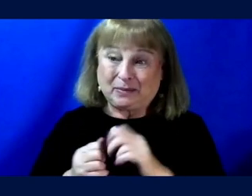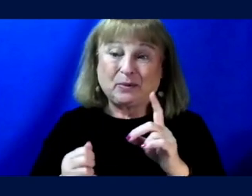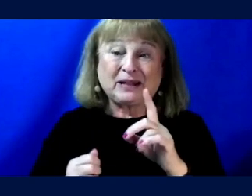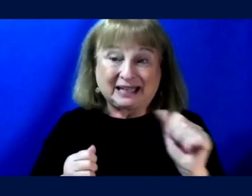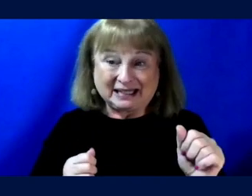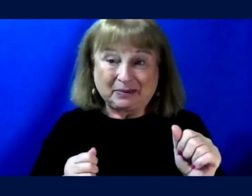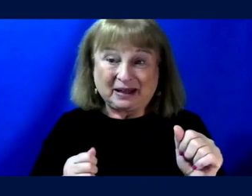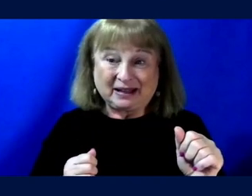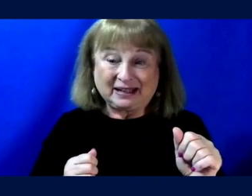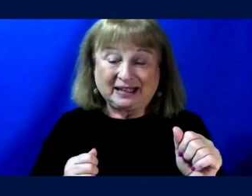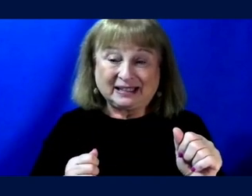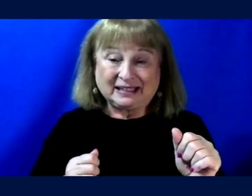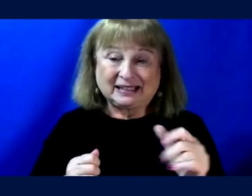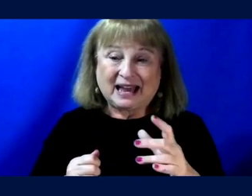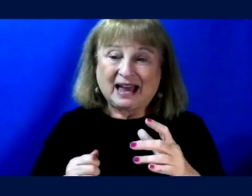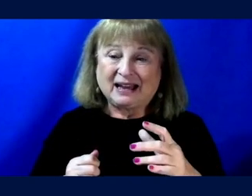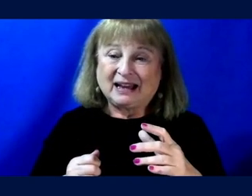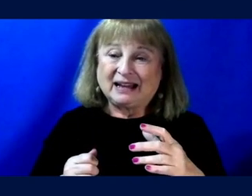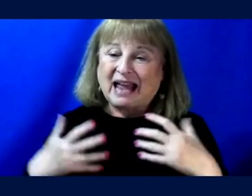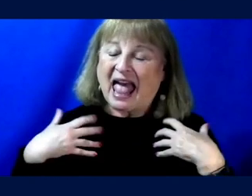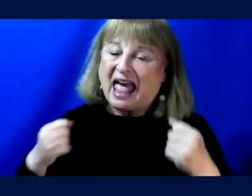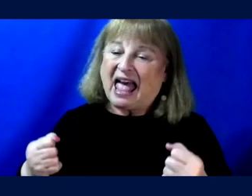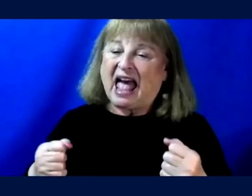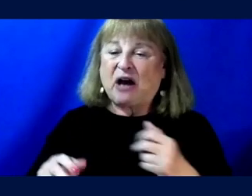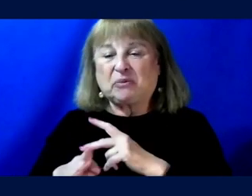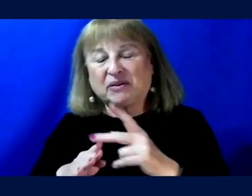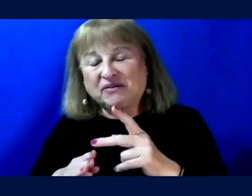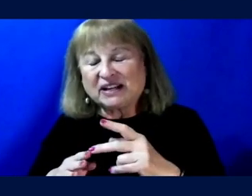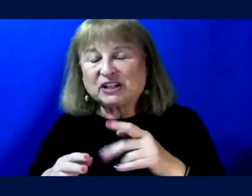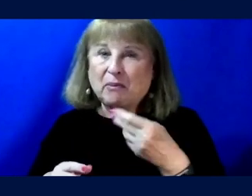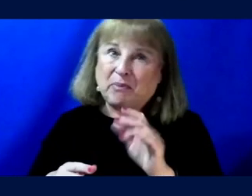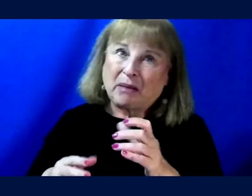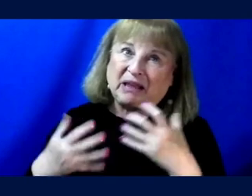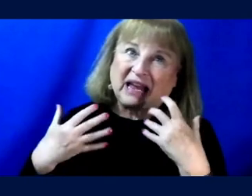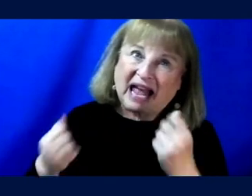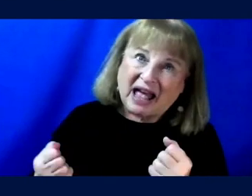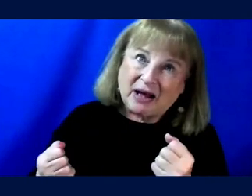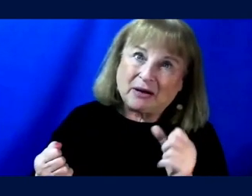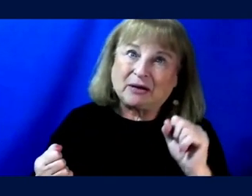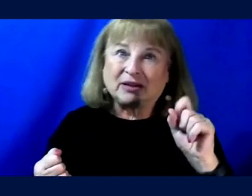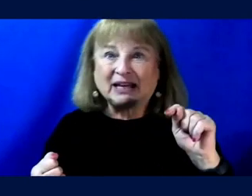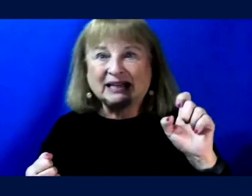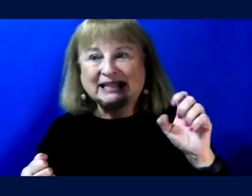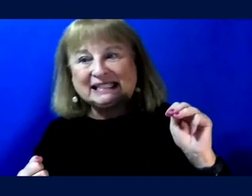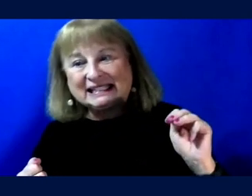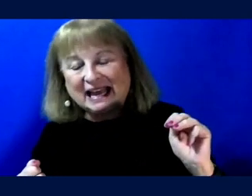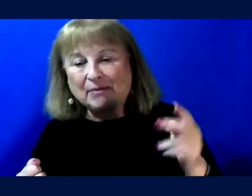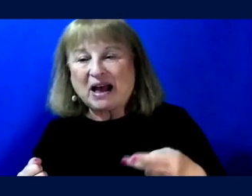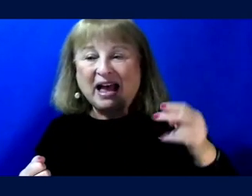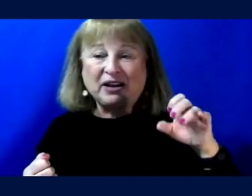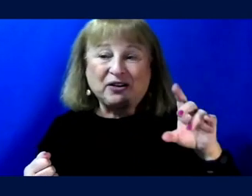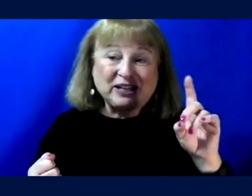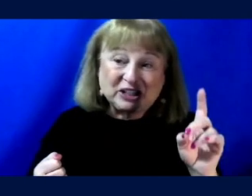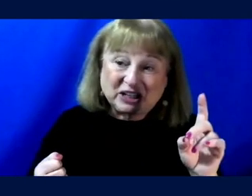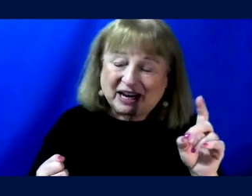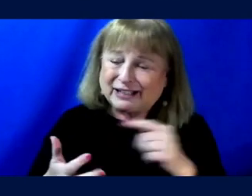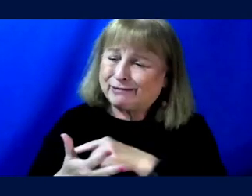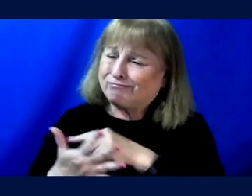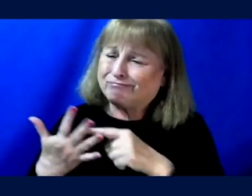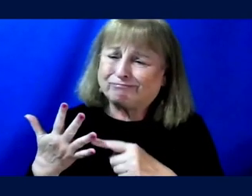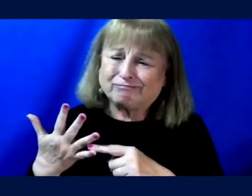in health professions, public health, STEM, um, higher education, all,